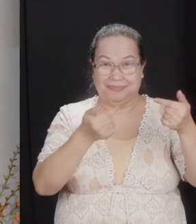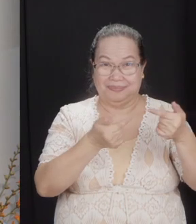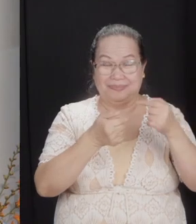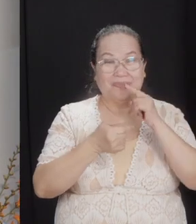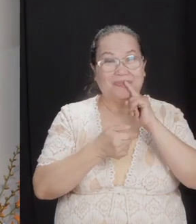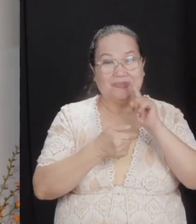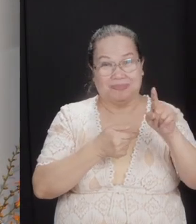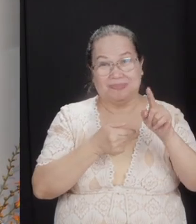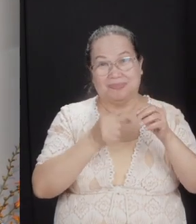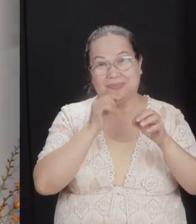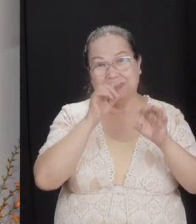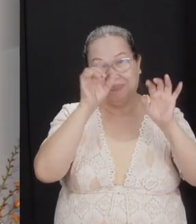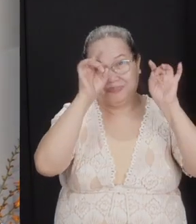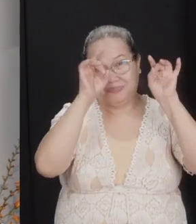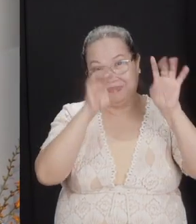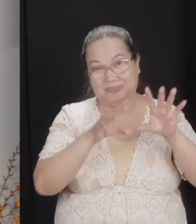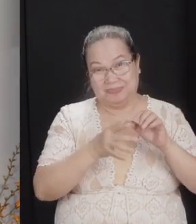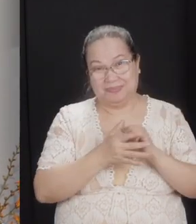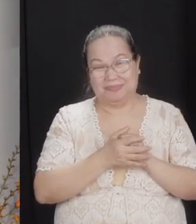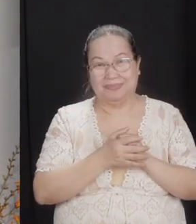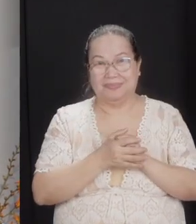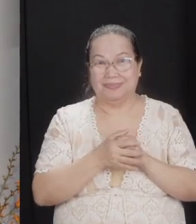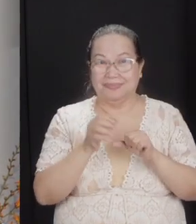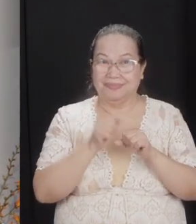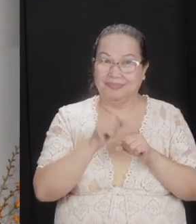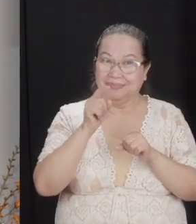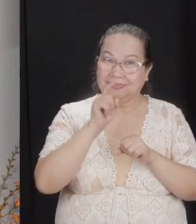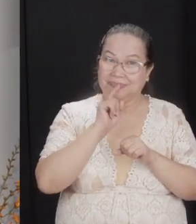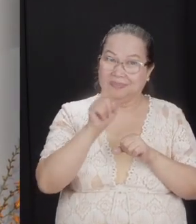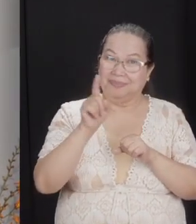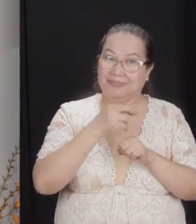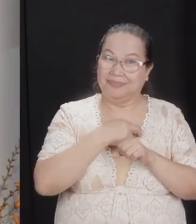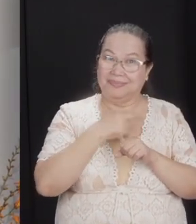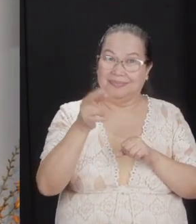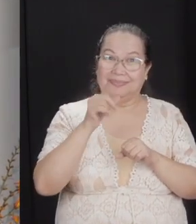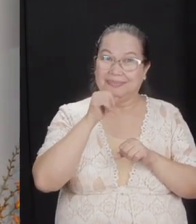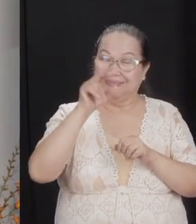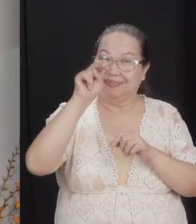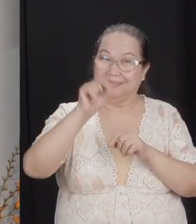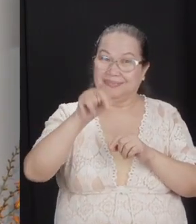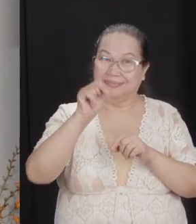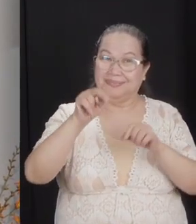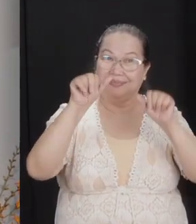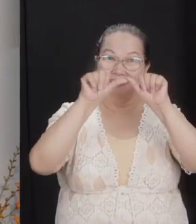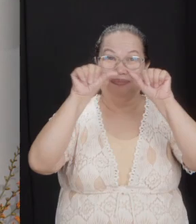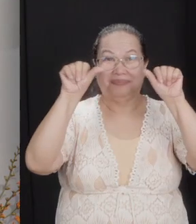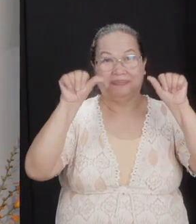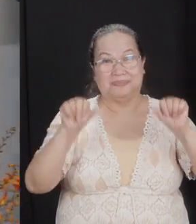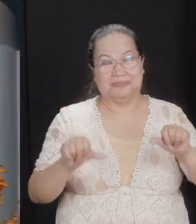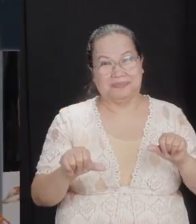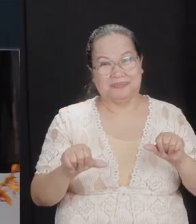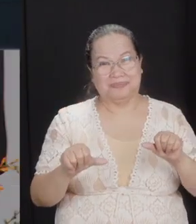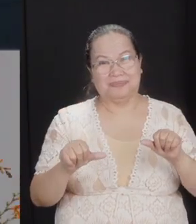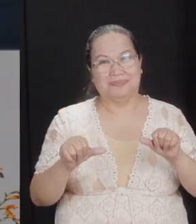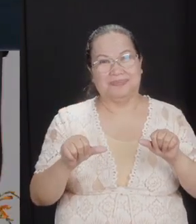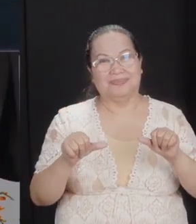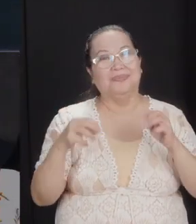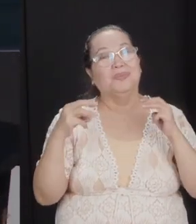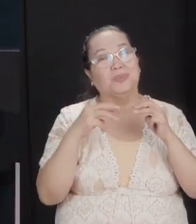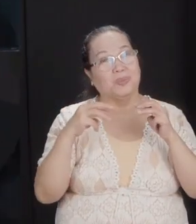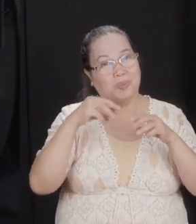worse. So, the unhealthy reaction plus the unnecessary alter civil war.